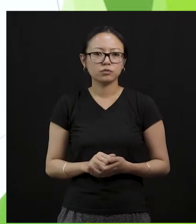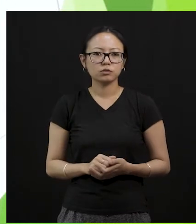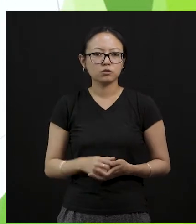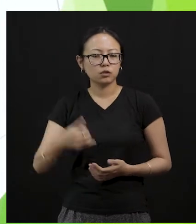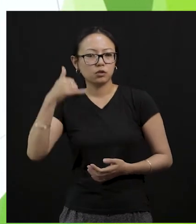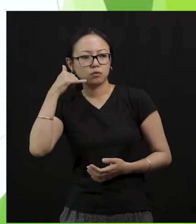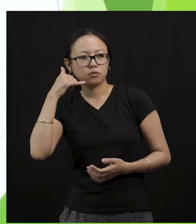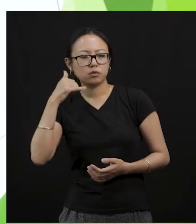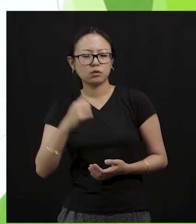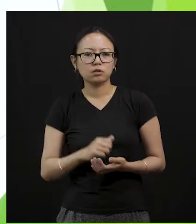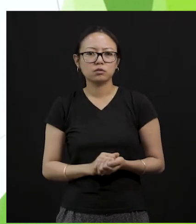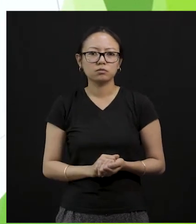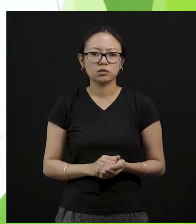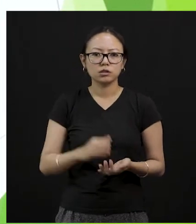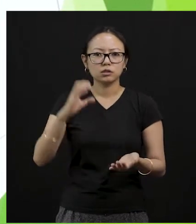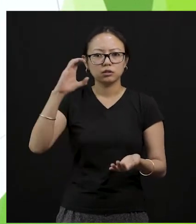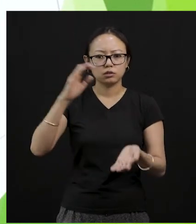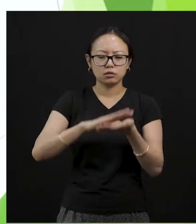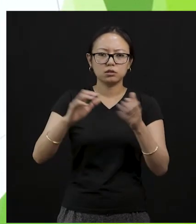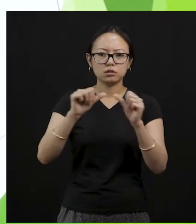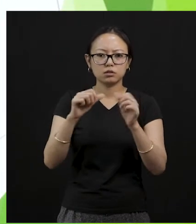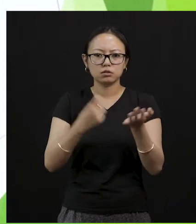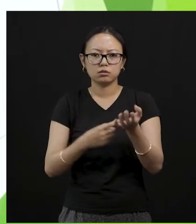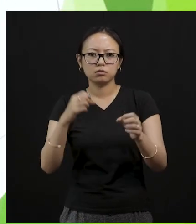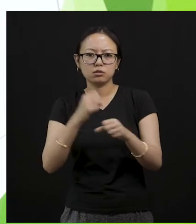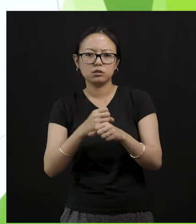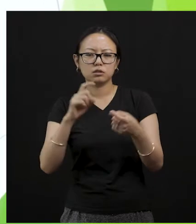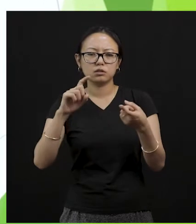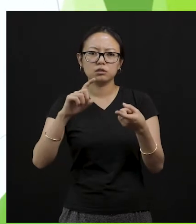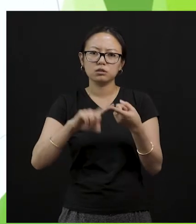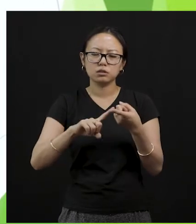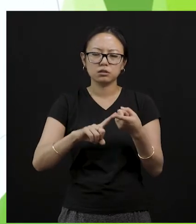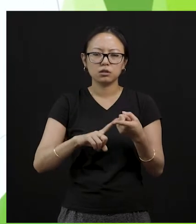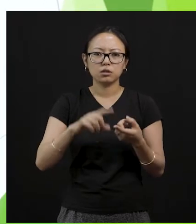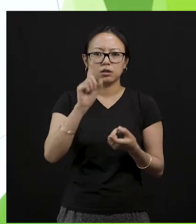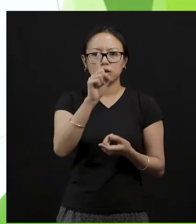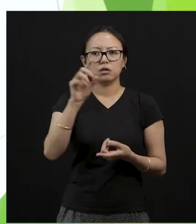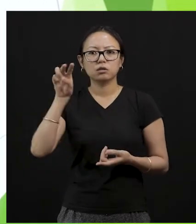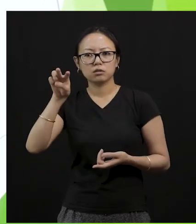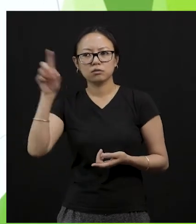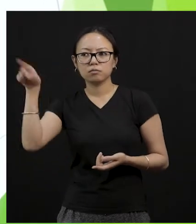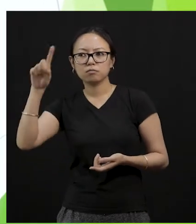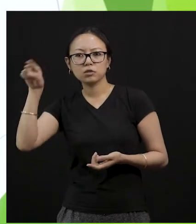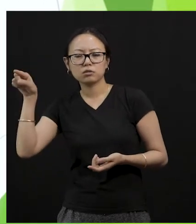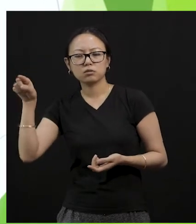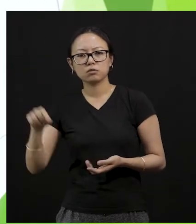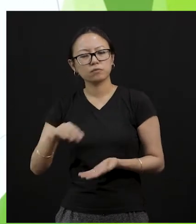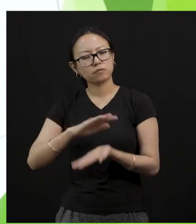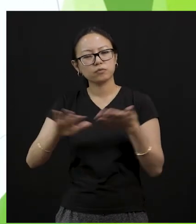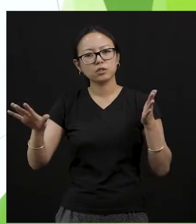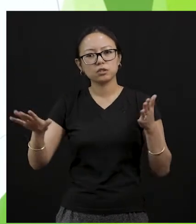phone. Once your phone is charged with hundred percent plug it out. Plug out the charger. That is how you're gonna save energy.